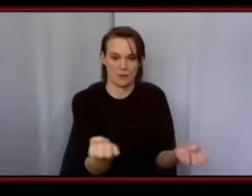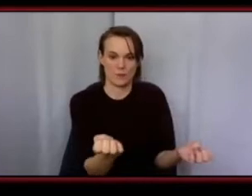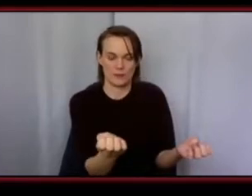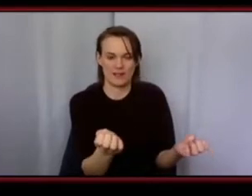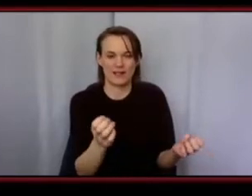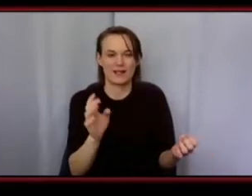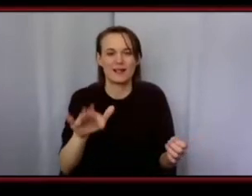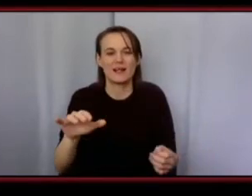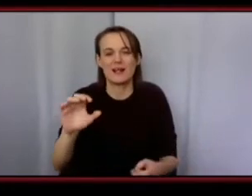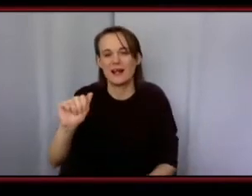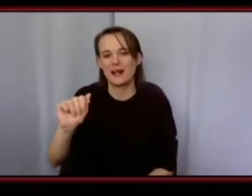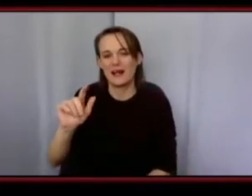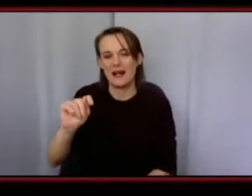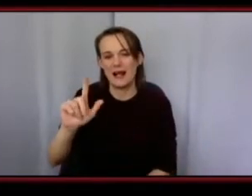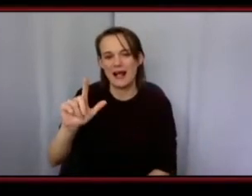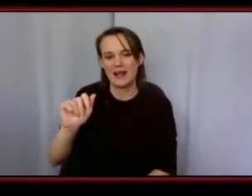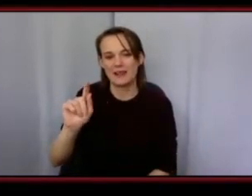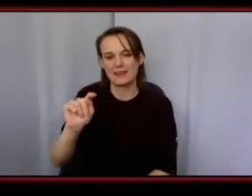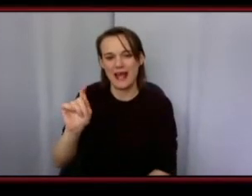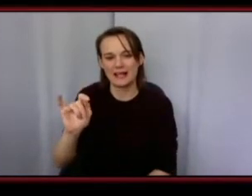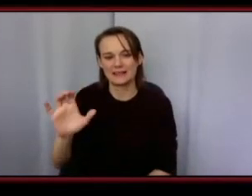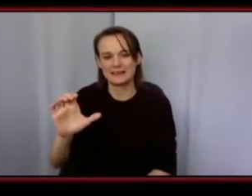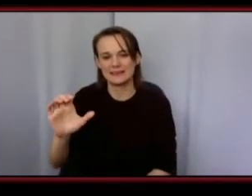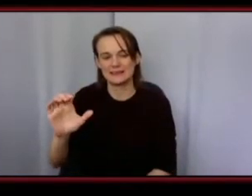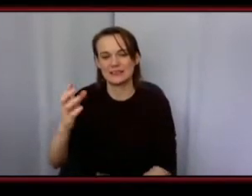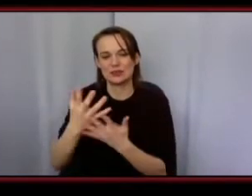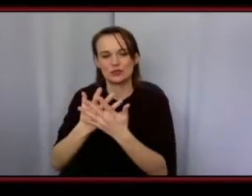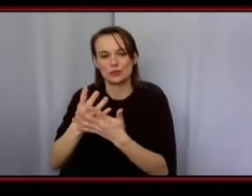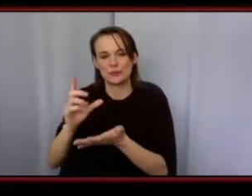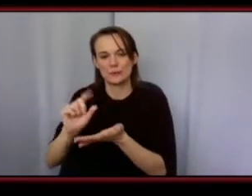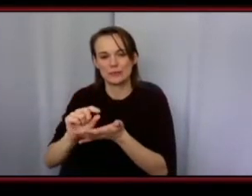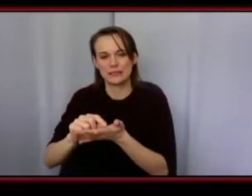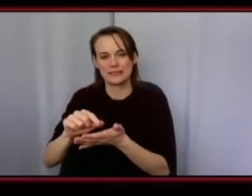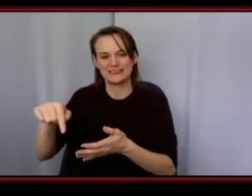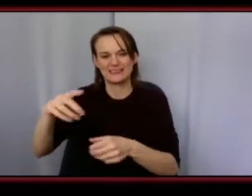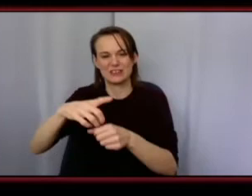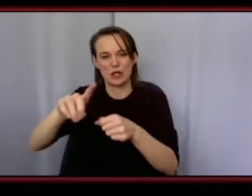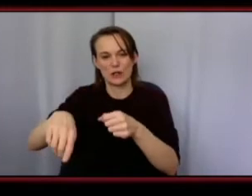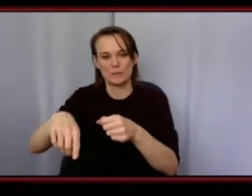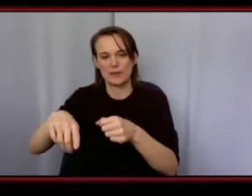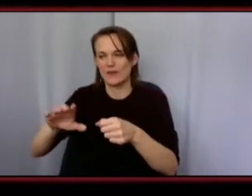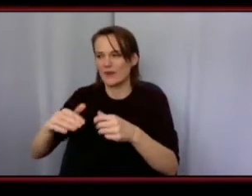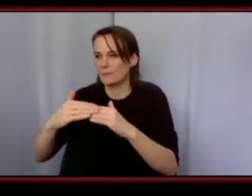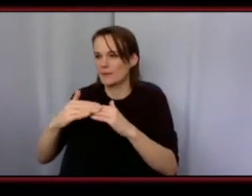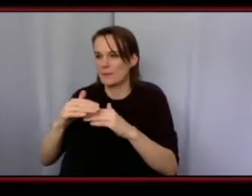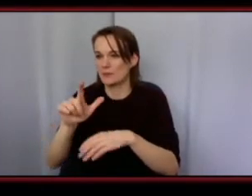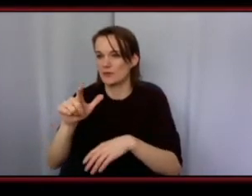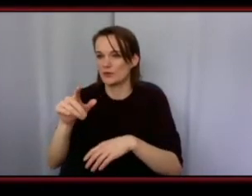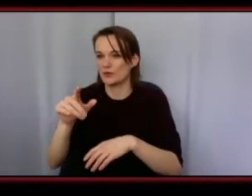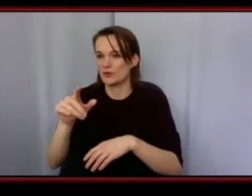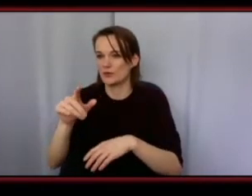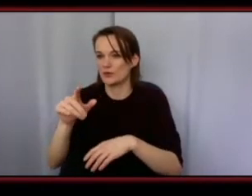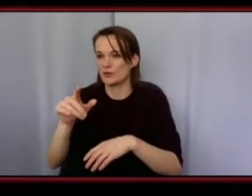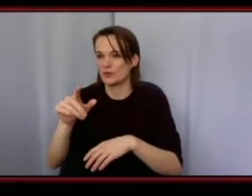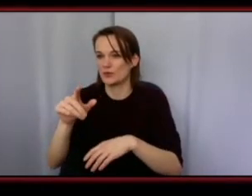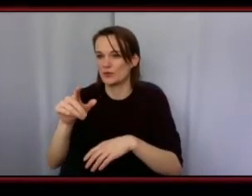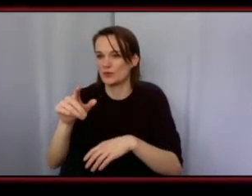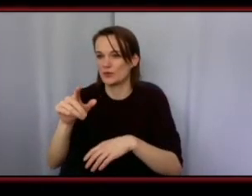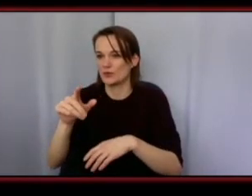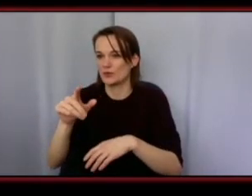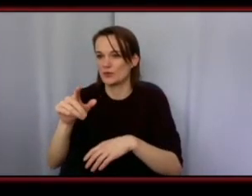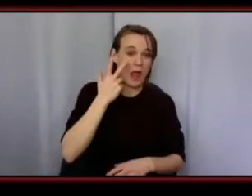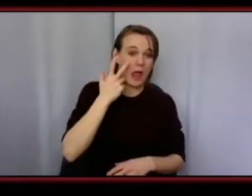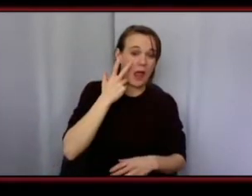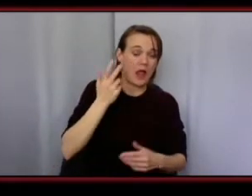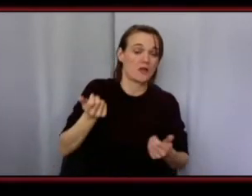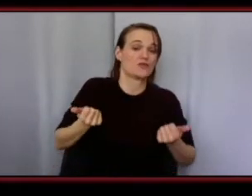atlantic screen printing in diamond their minimums are like 24 shirts or something so i would even recommend you do something like that